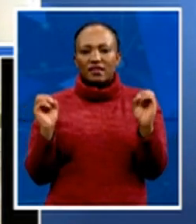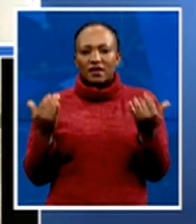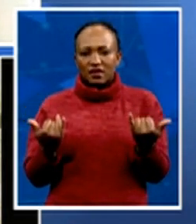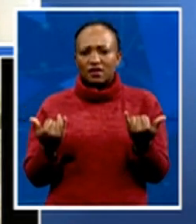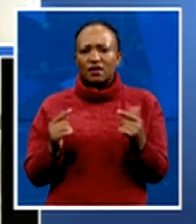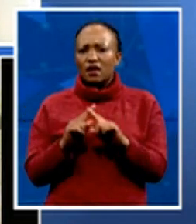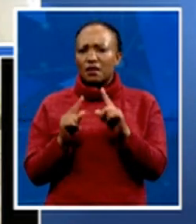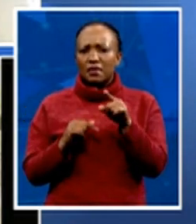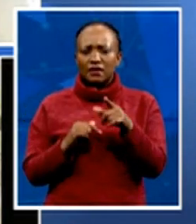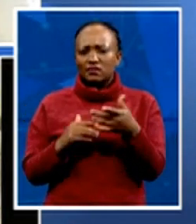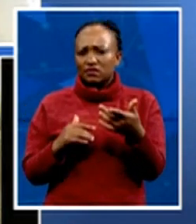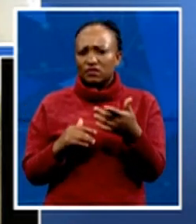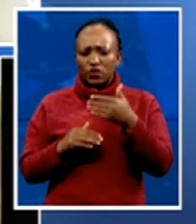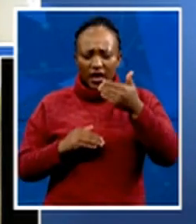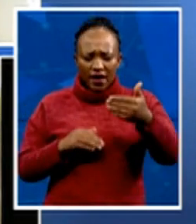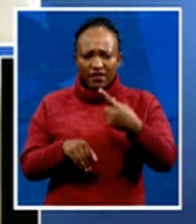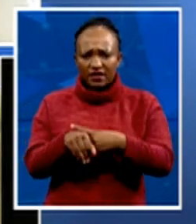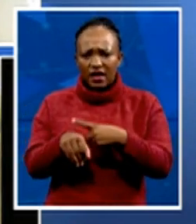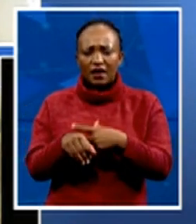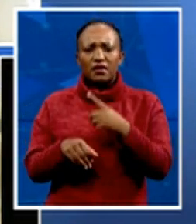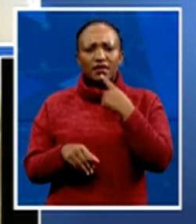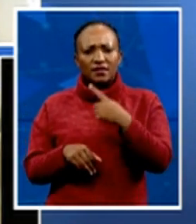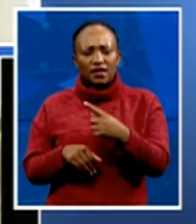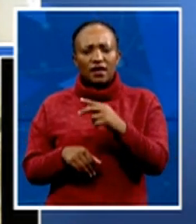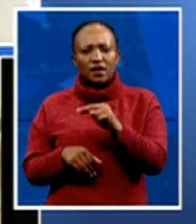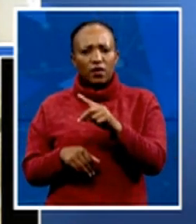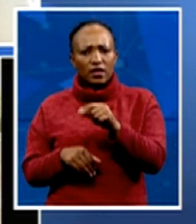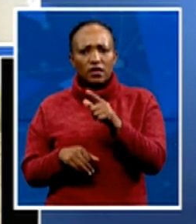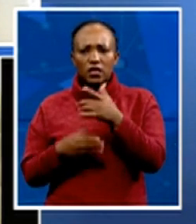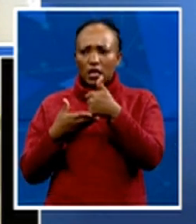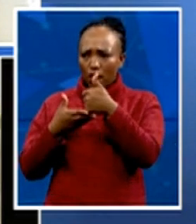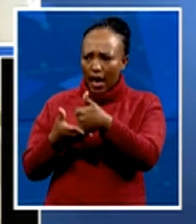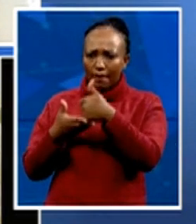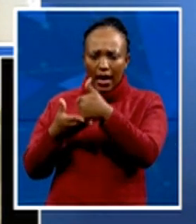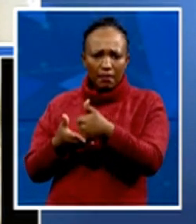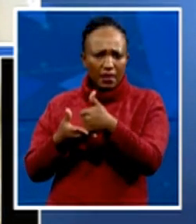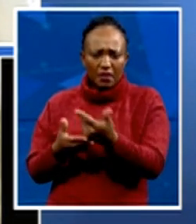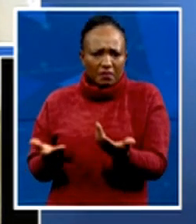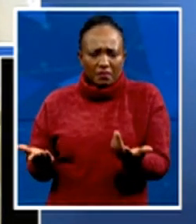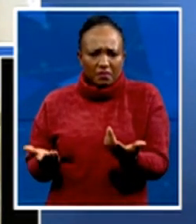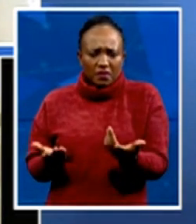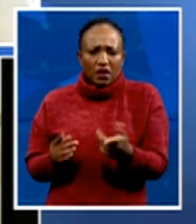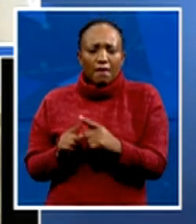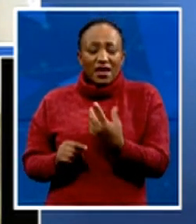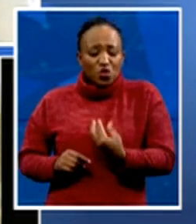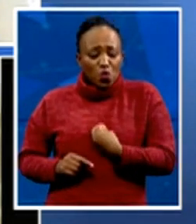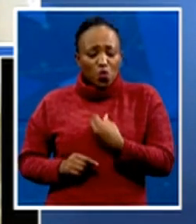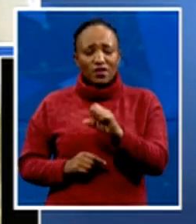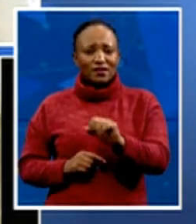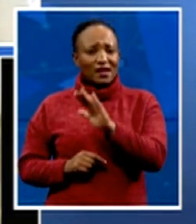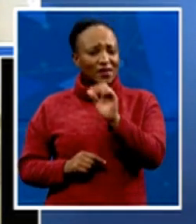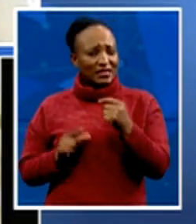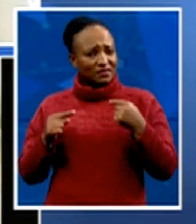the media that say to them they're assisting youth. The youth of South Africa are struggling. But I think it's time so that we scrapped the